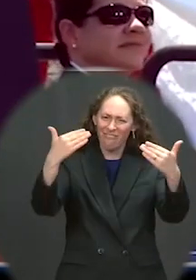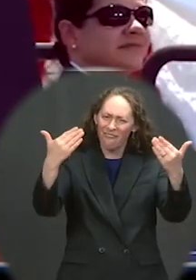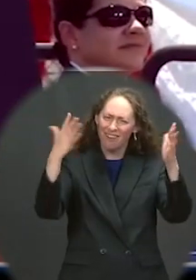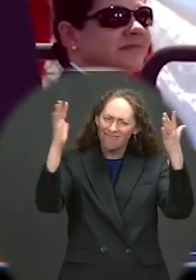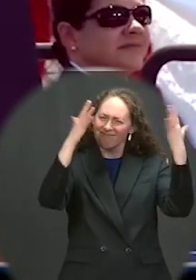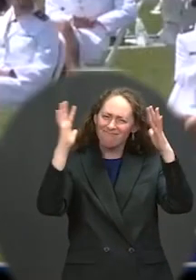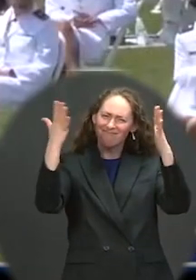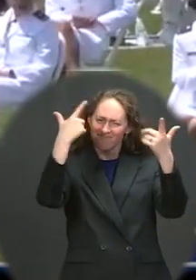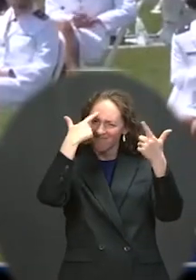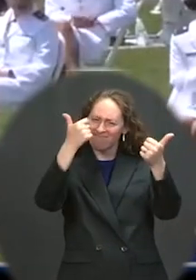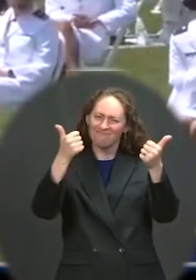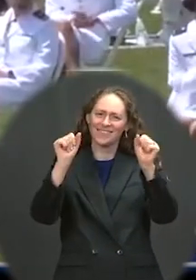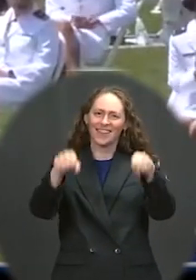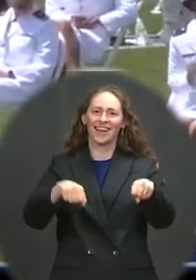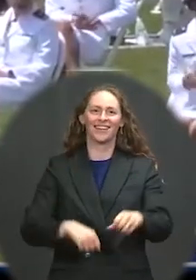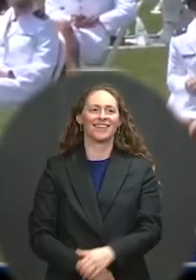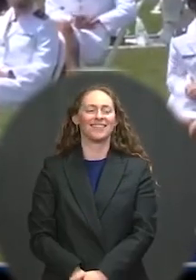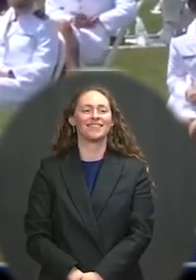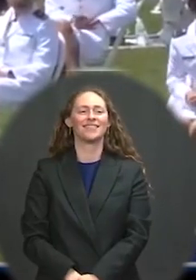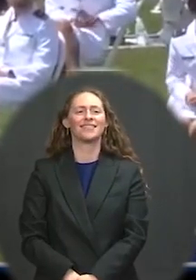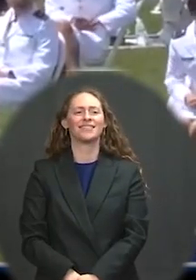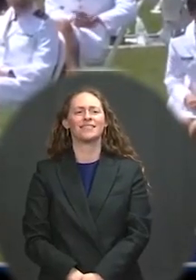Even if you lost, you got to clap.